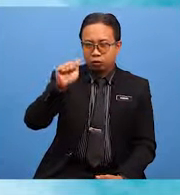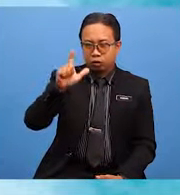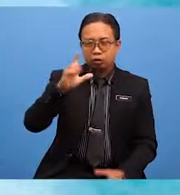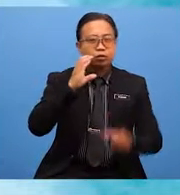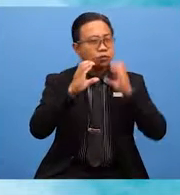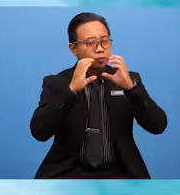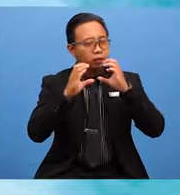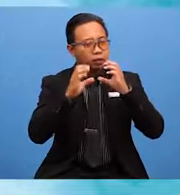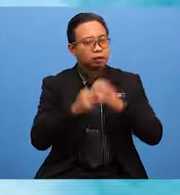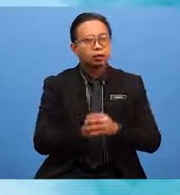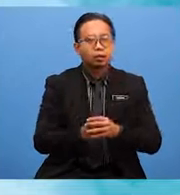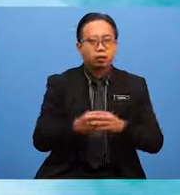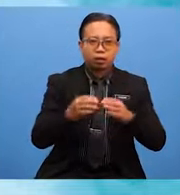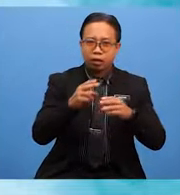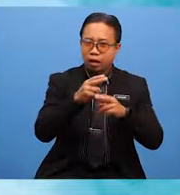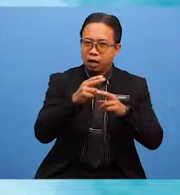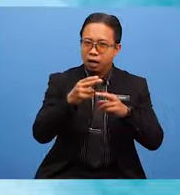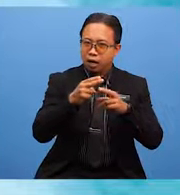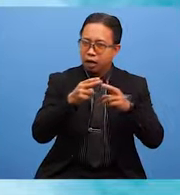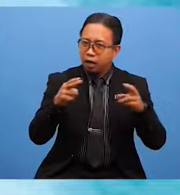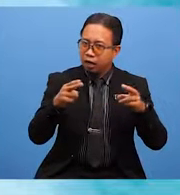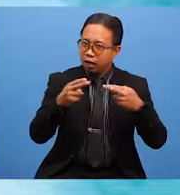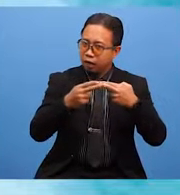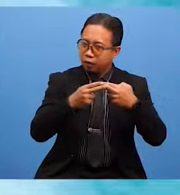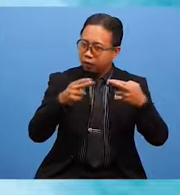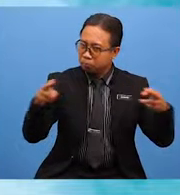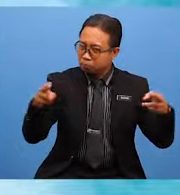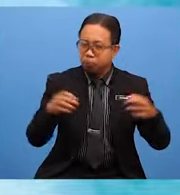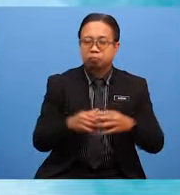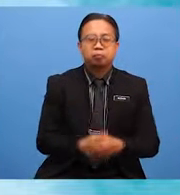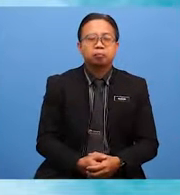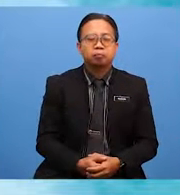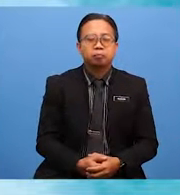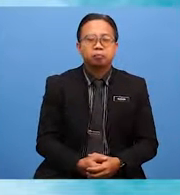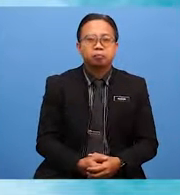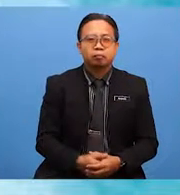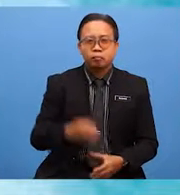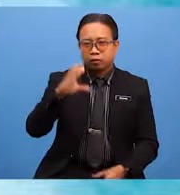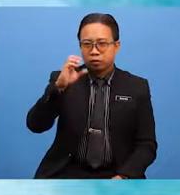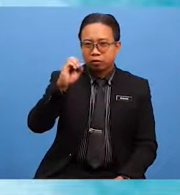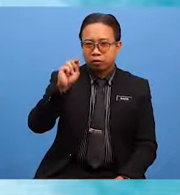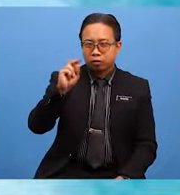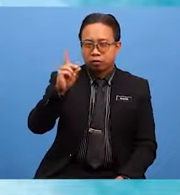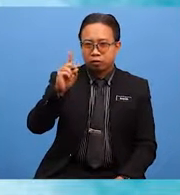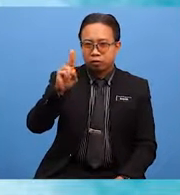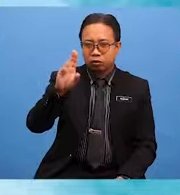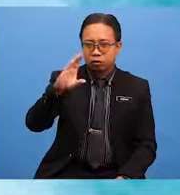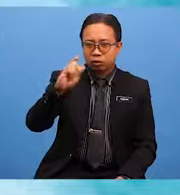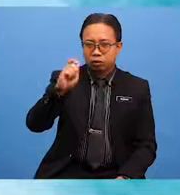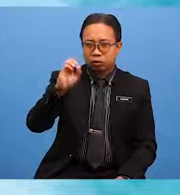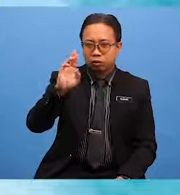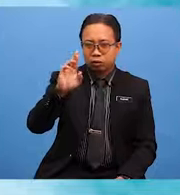highlight of the competitions for the lower forms. The conductor was so talented and